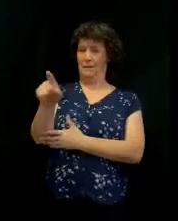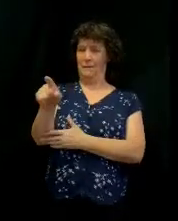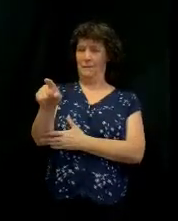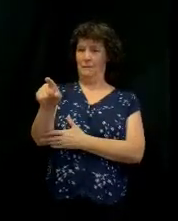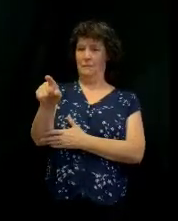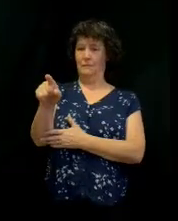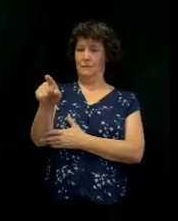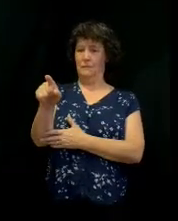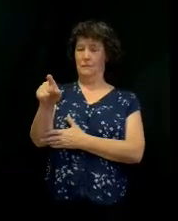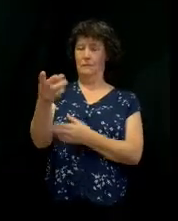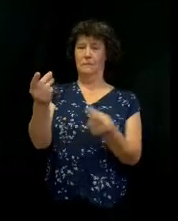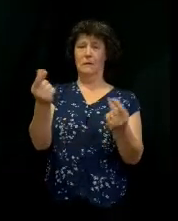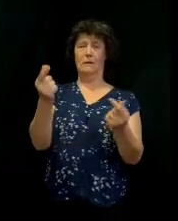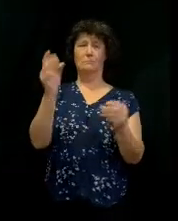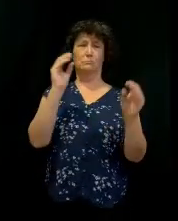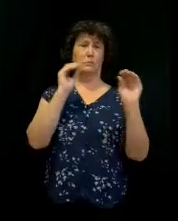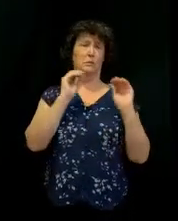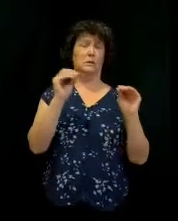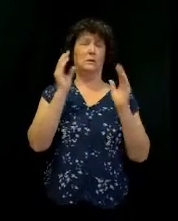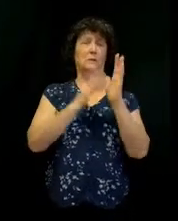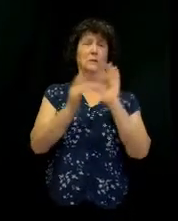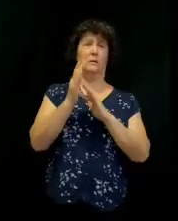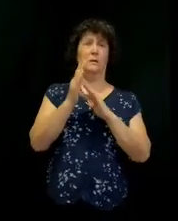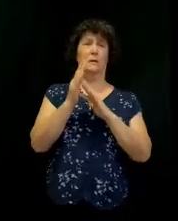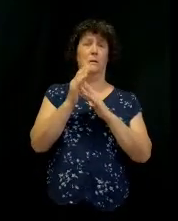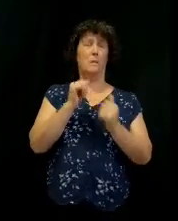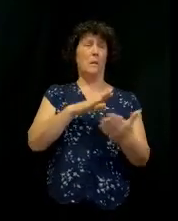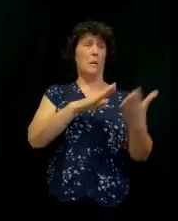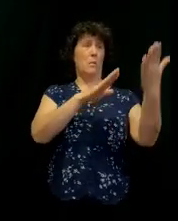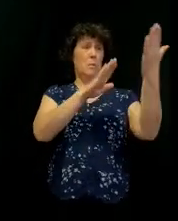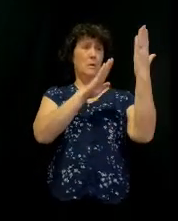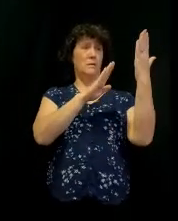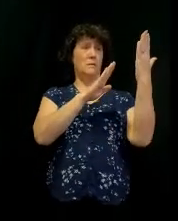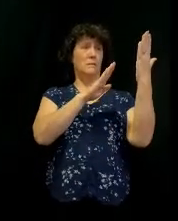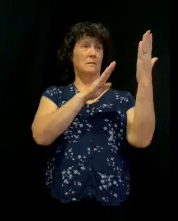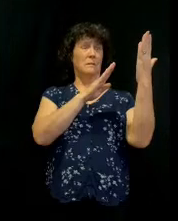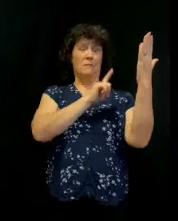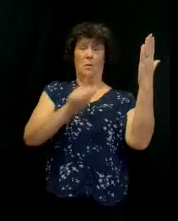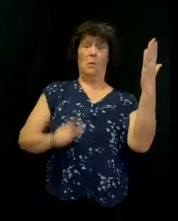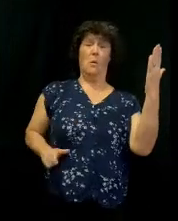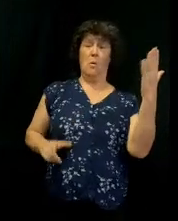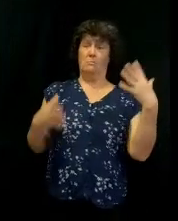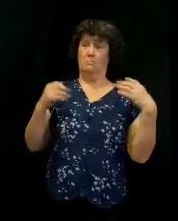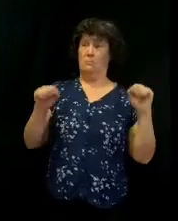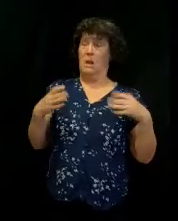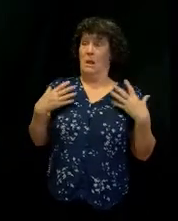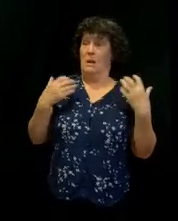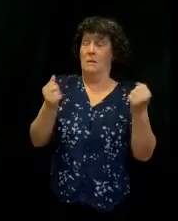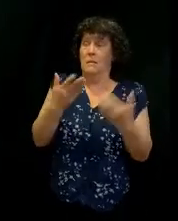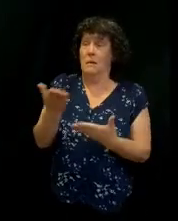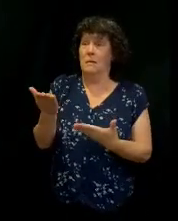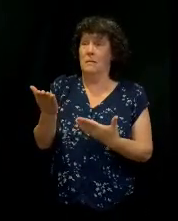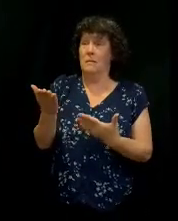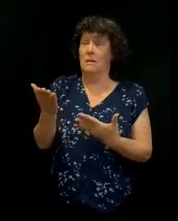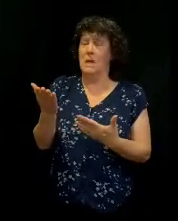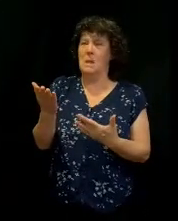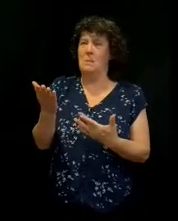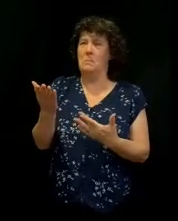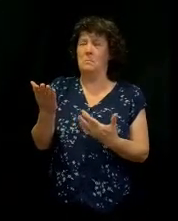All of a sudden, Jesus is teaching them, the power of the Lord is present to heal them. And all of a sudden, he starts feeling stuff,